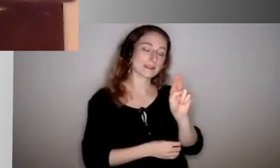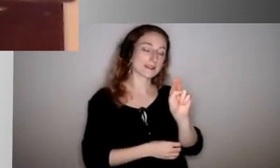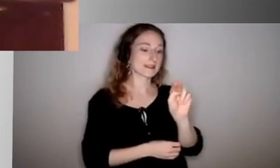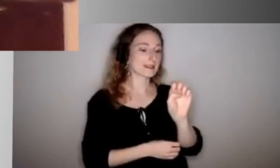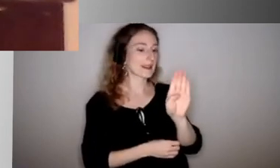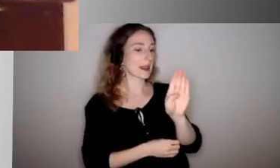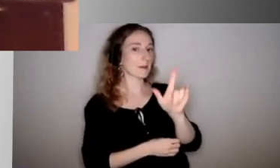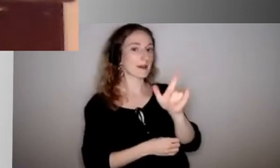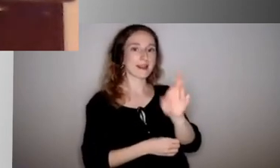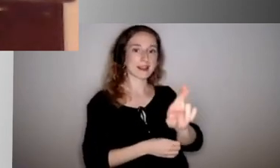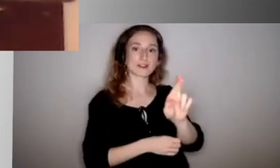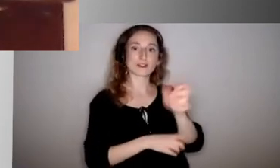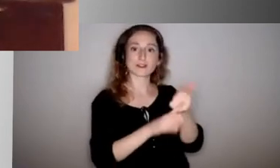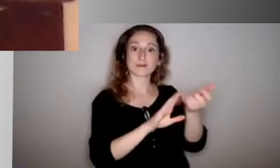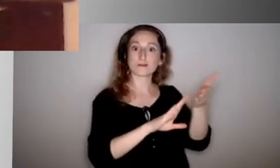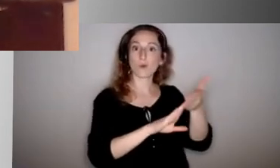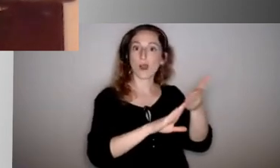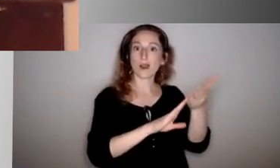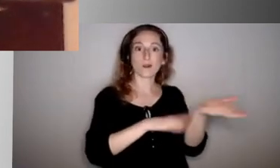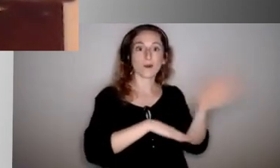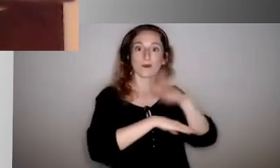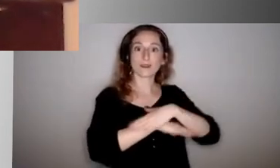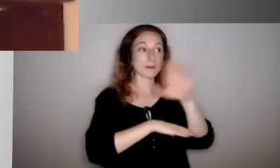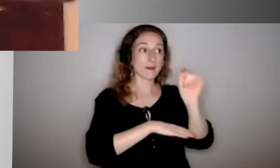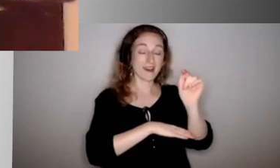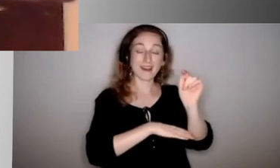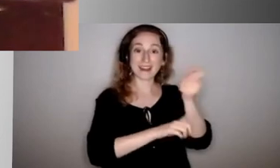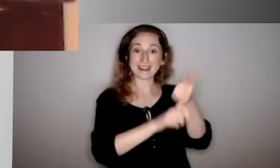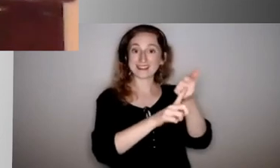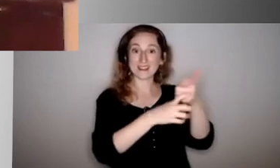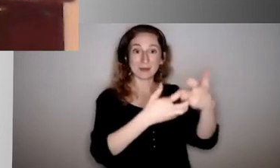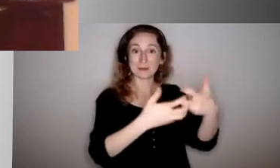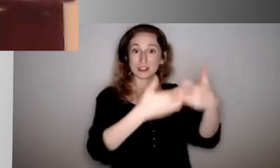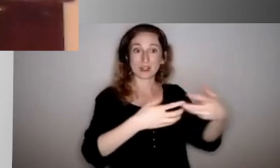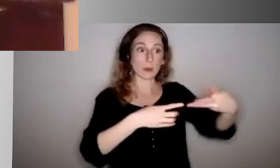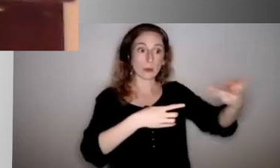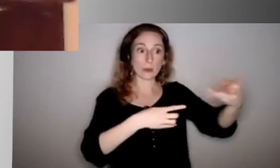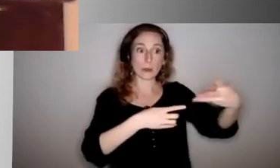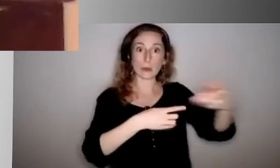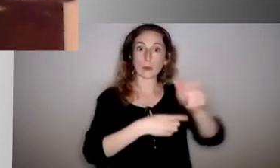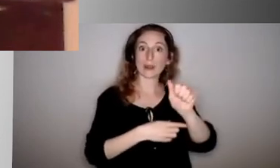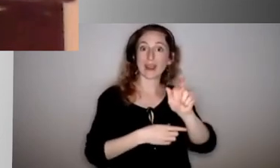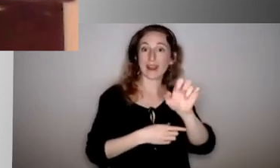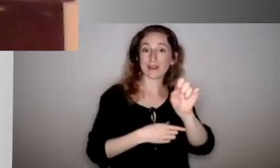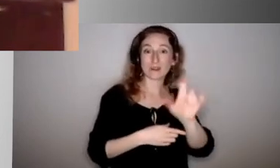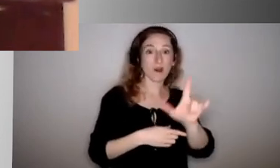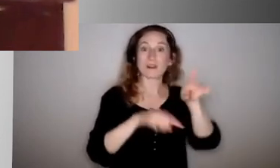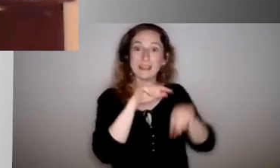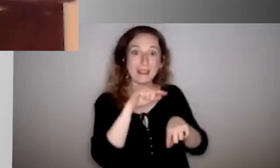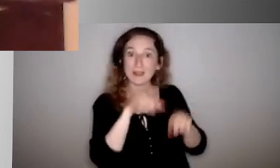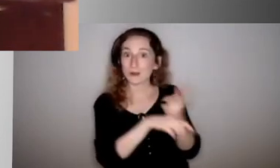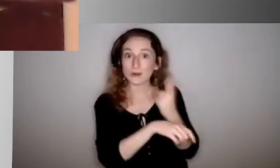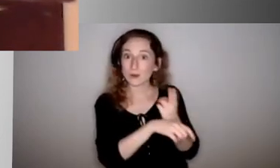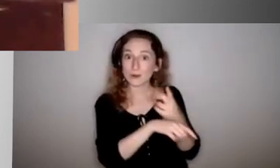are not able to use that because of the aerosol. We have a significant number of our students who have tracheotomies that need those cleaned, and